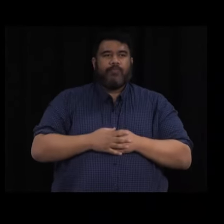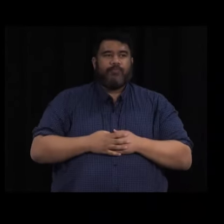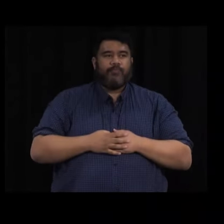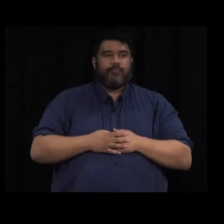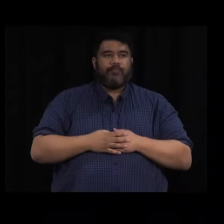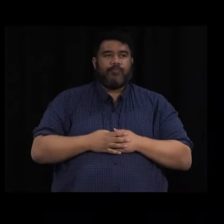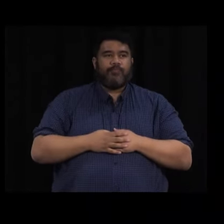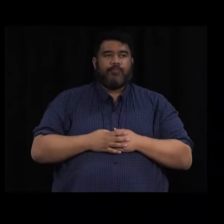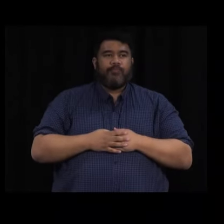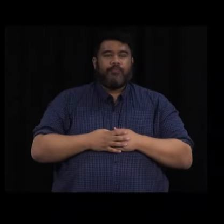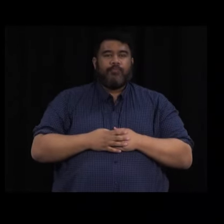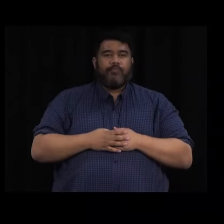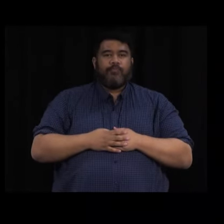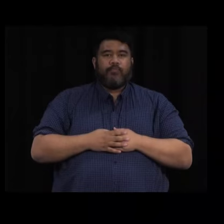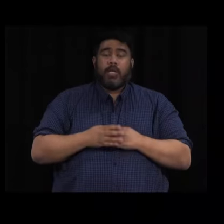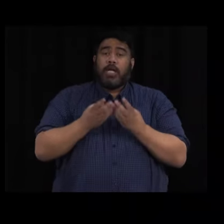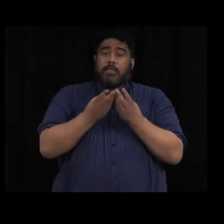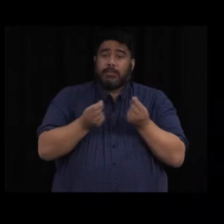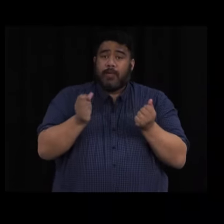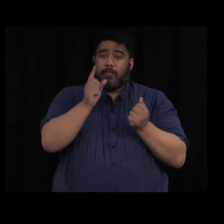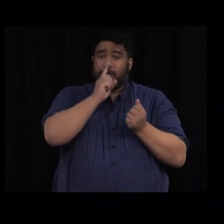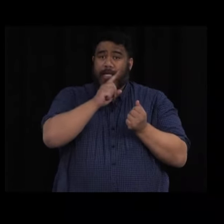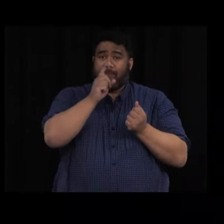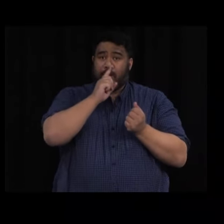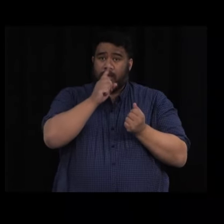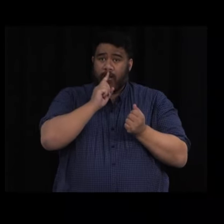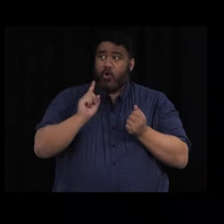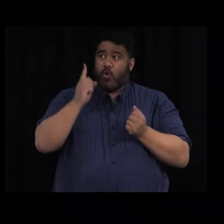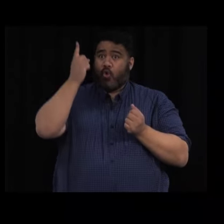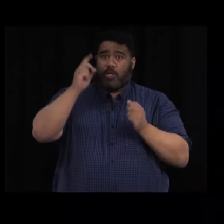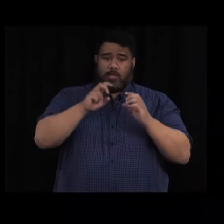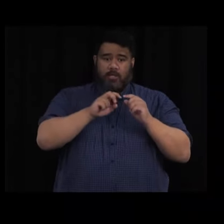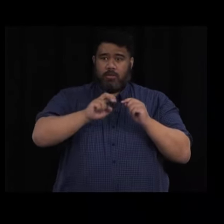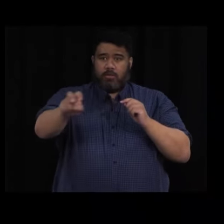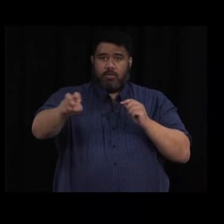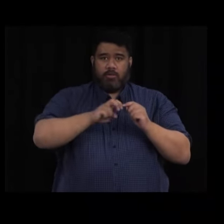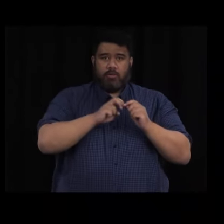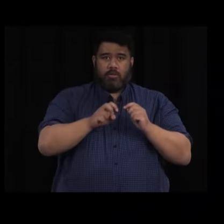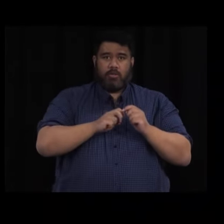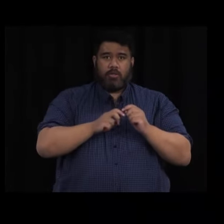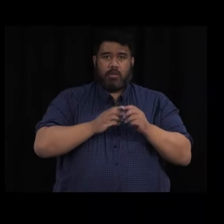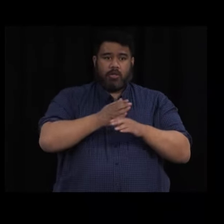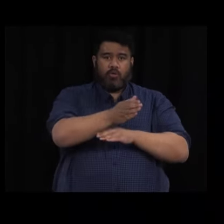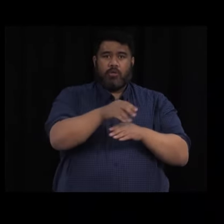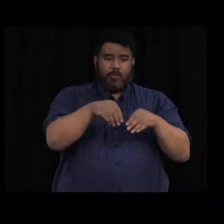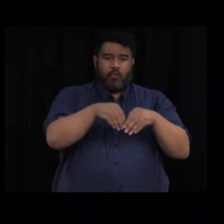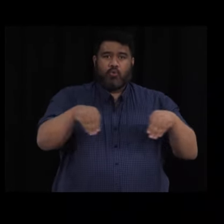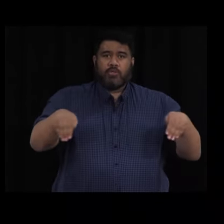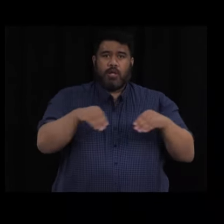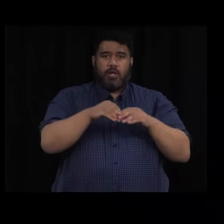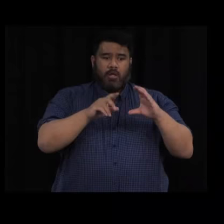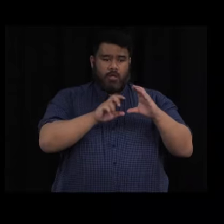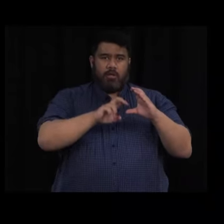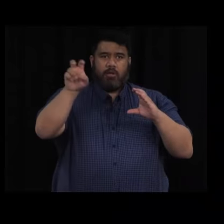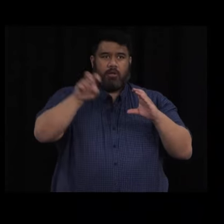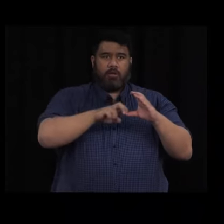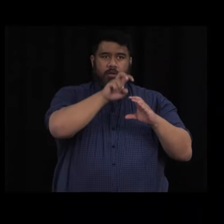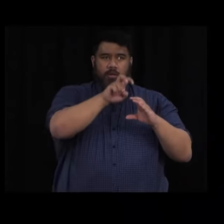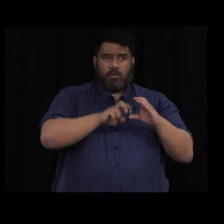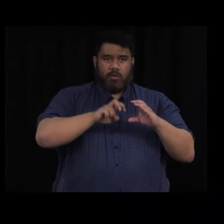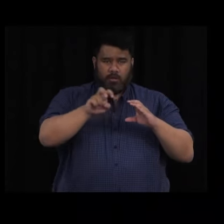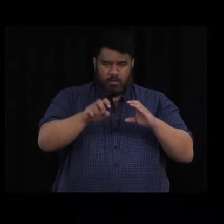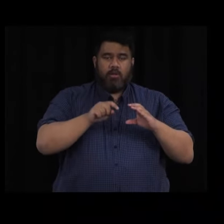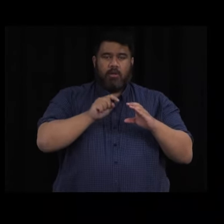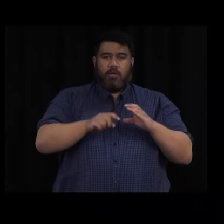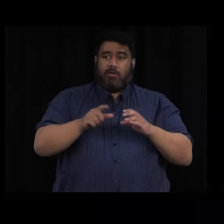permitted workers who are crossing the alert level boundaries or border workers, do not need to undertake this additional testing. An update